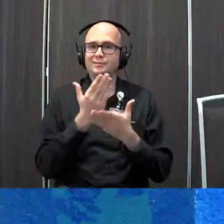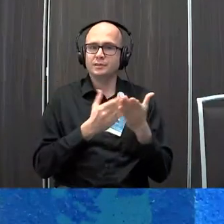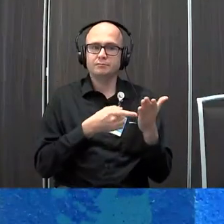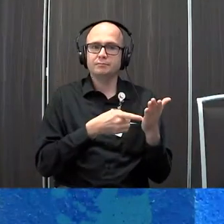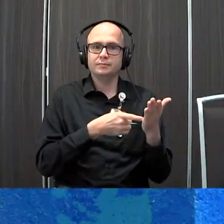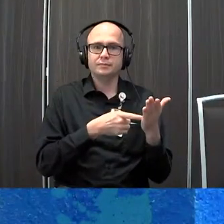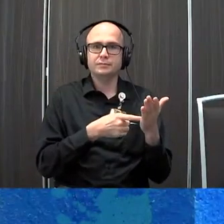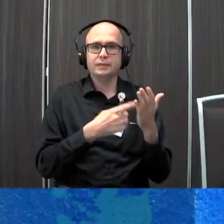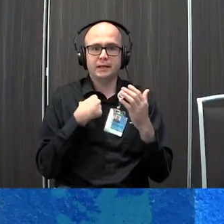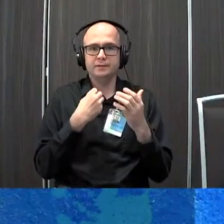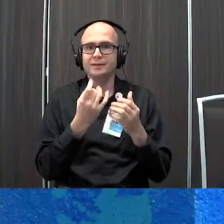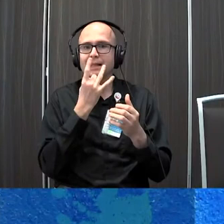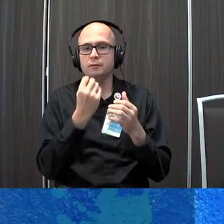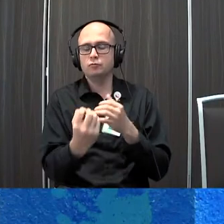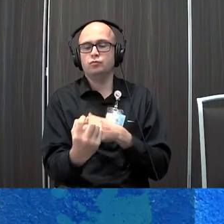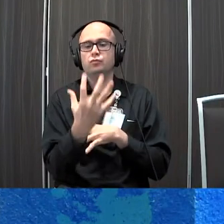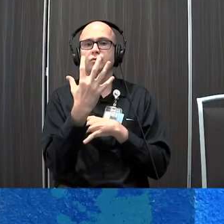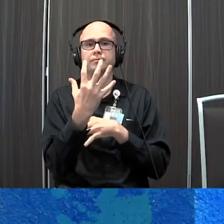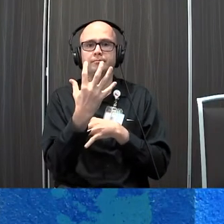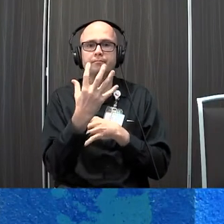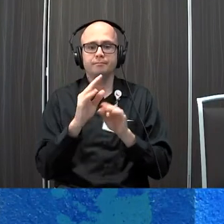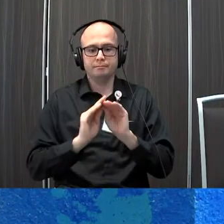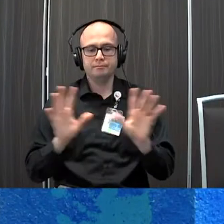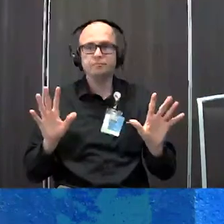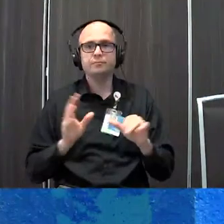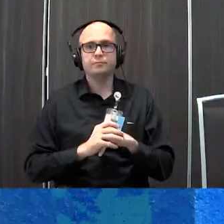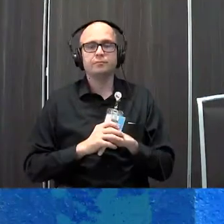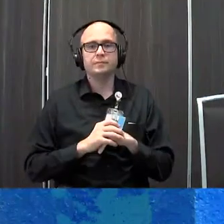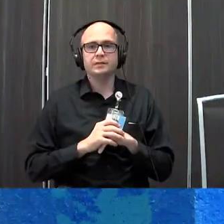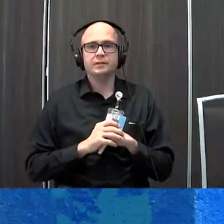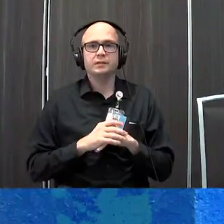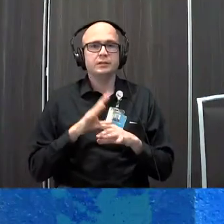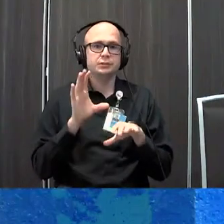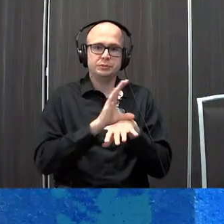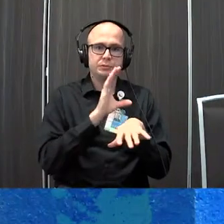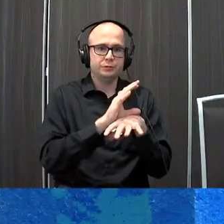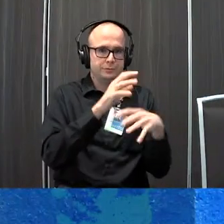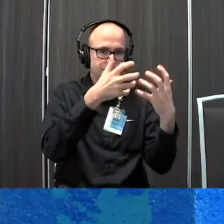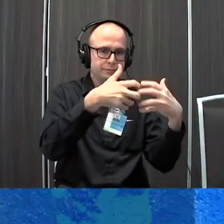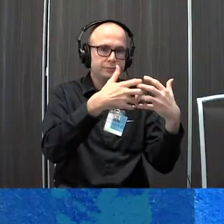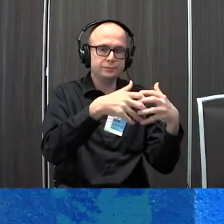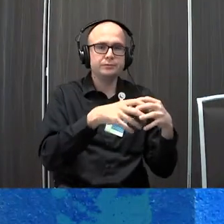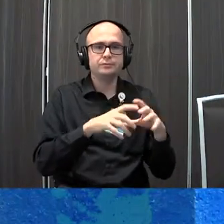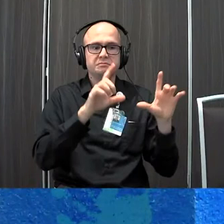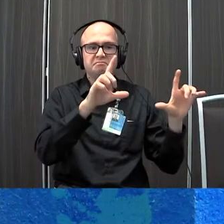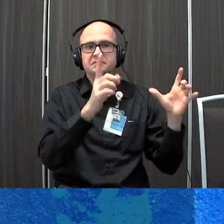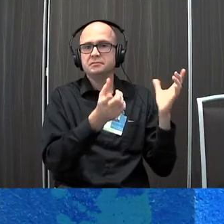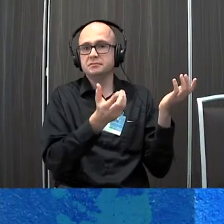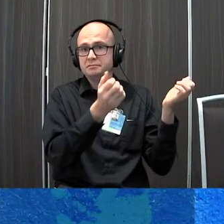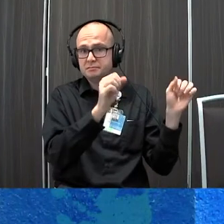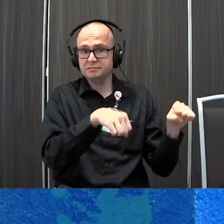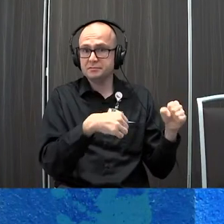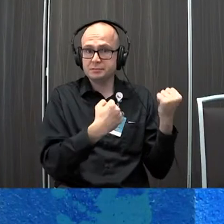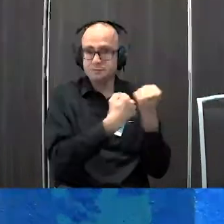having additional backlighting and then of course the backlighting of a computerized device is something that can be